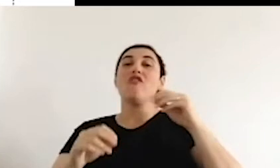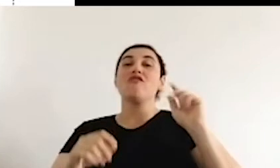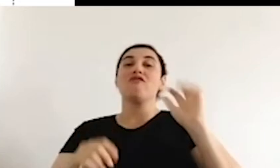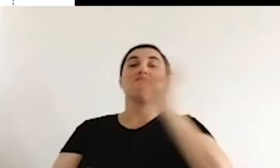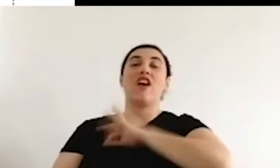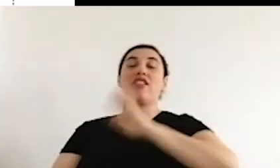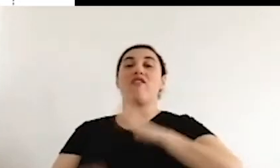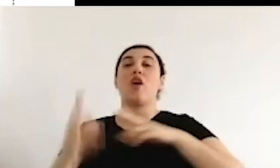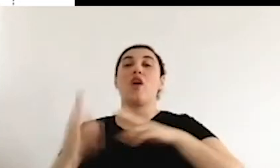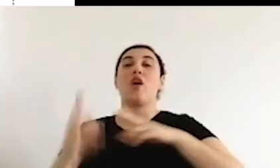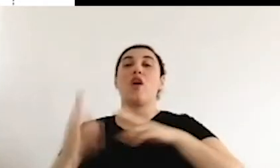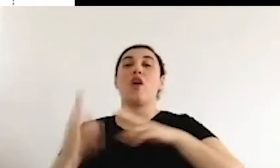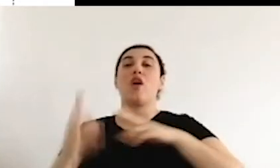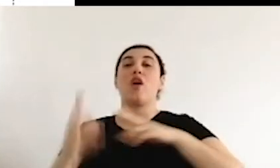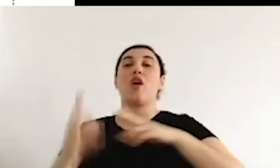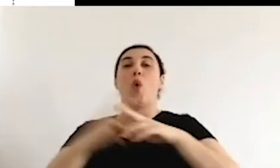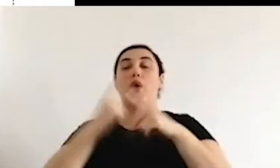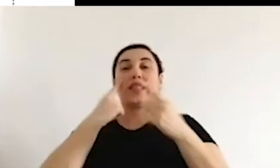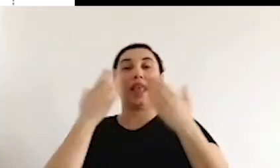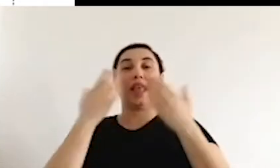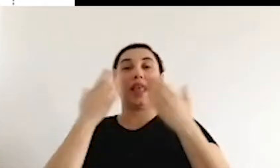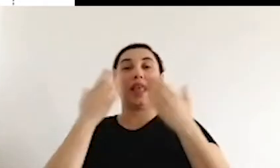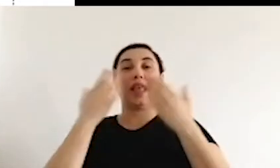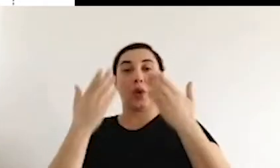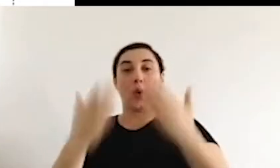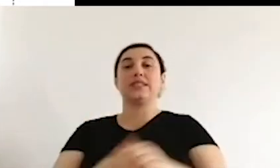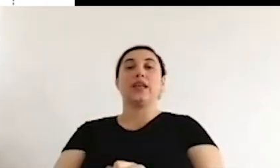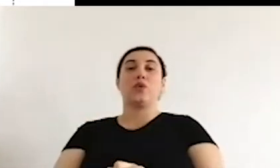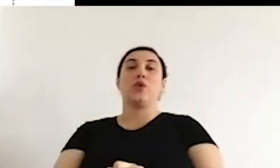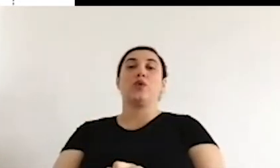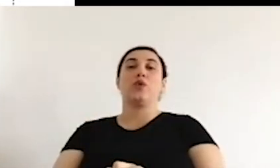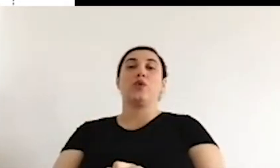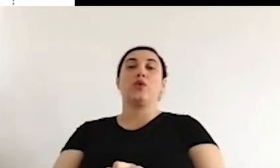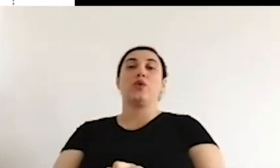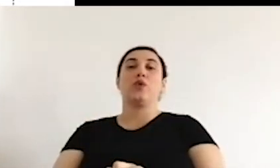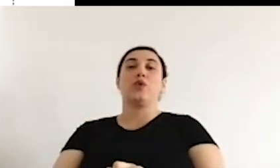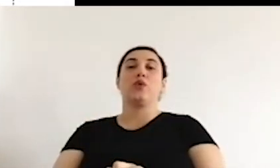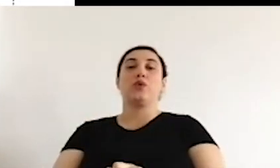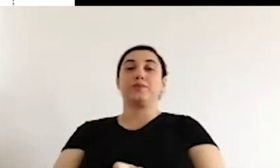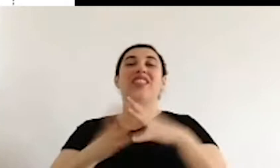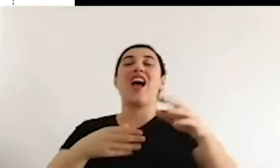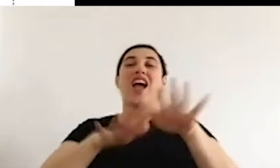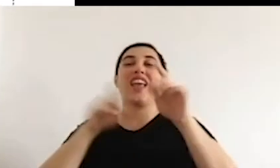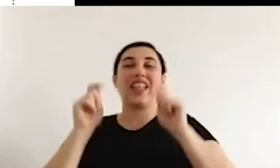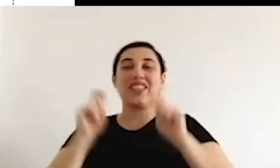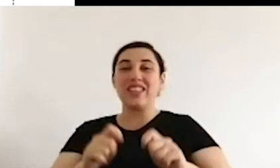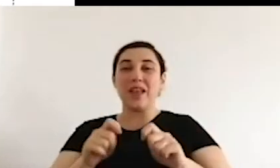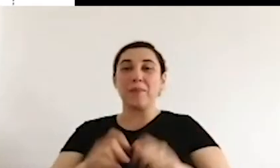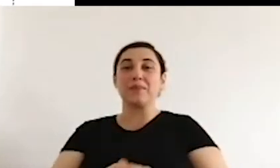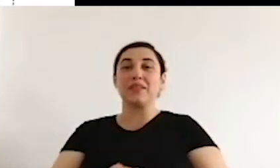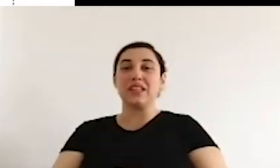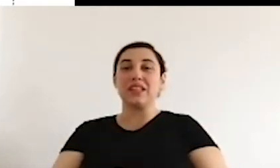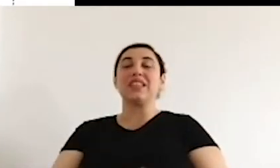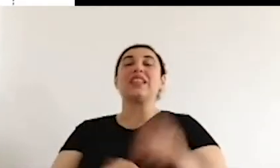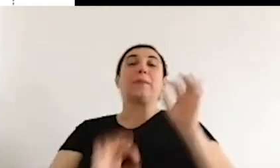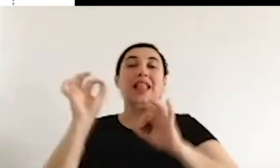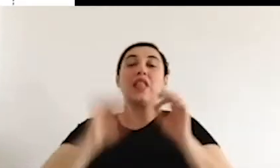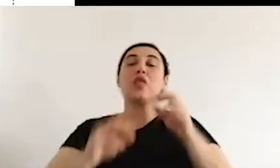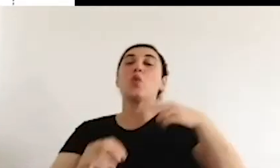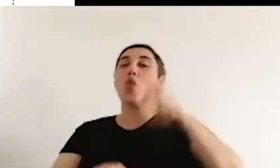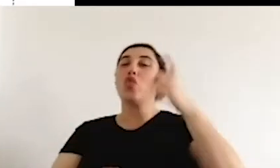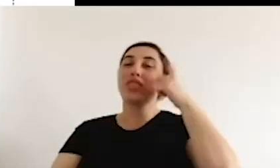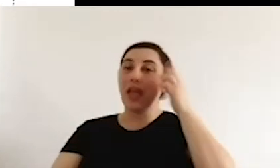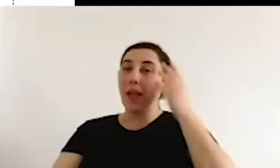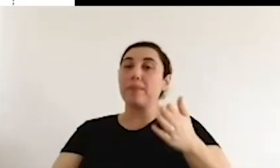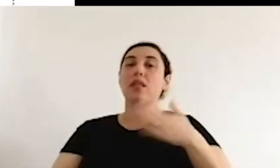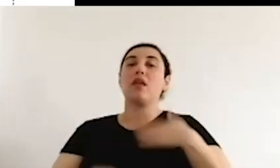Women's movement is another important movement that we should ponder upon when it comes to